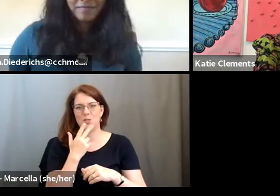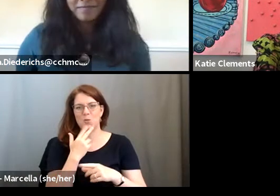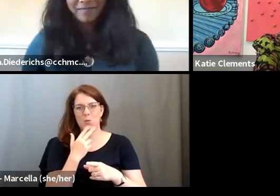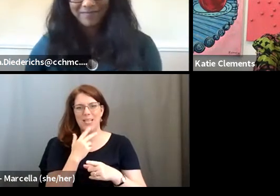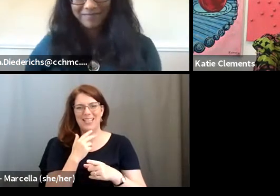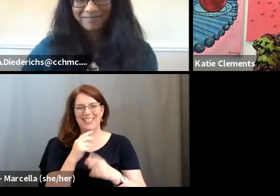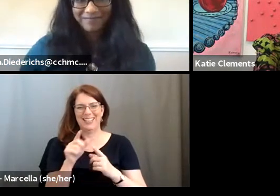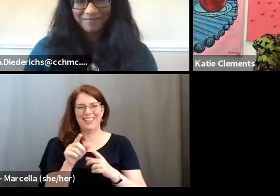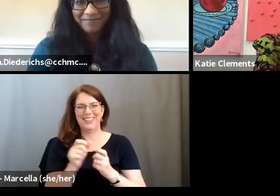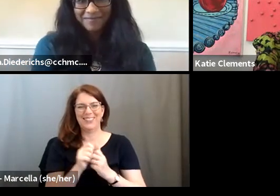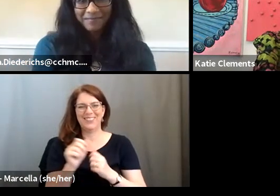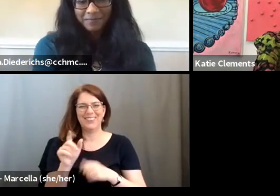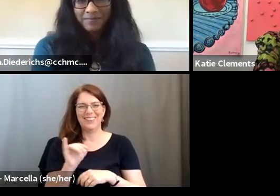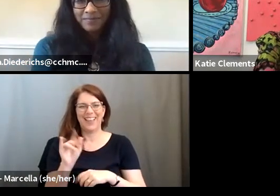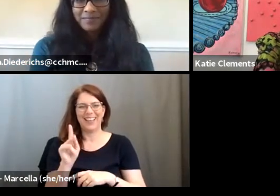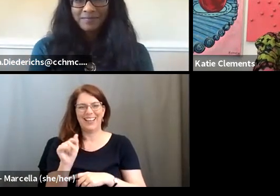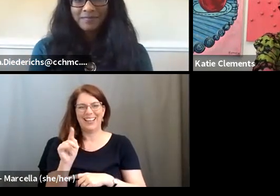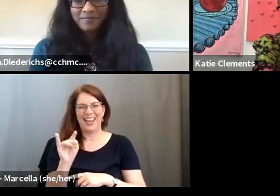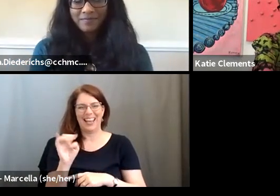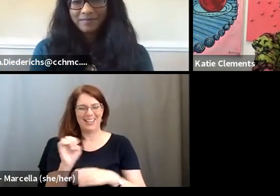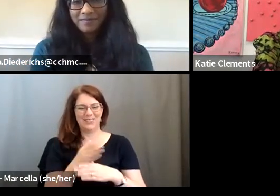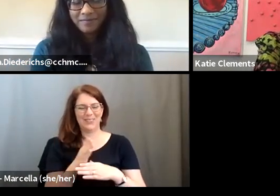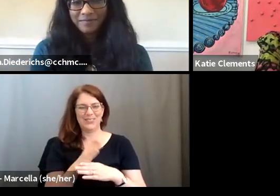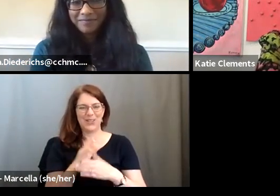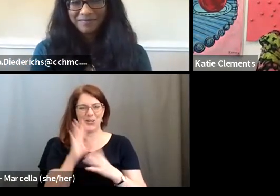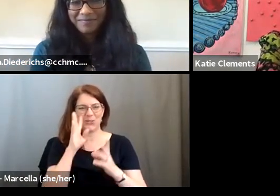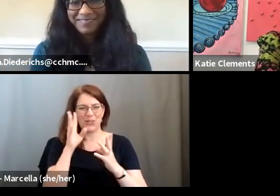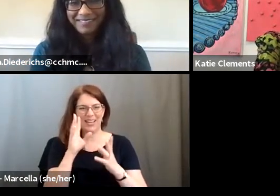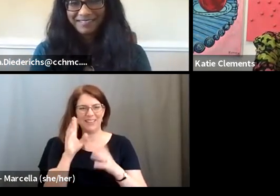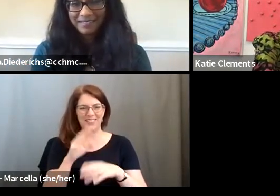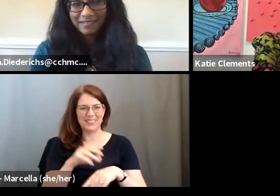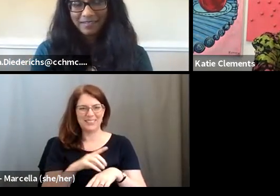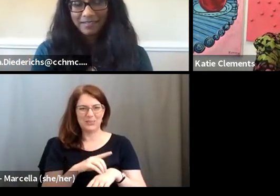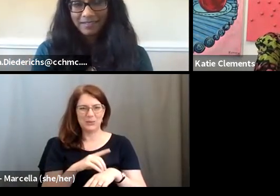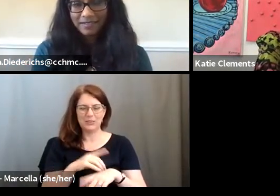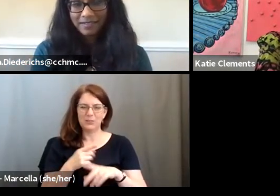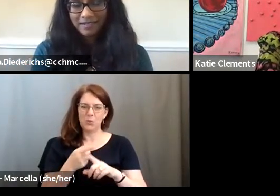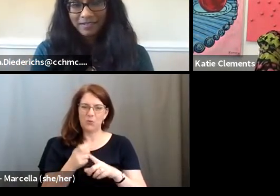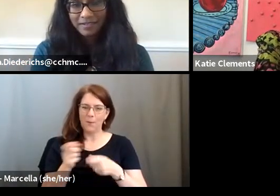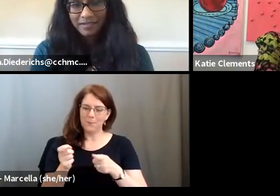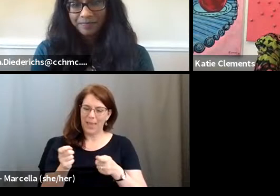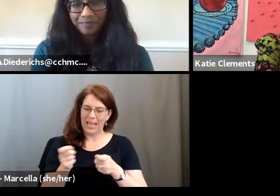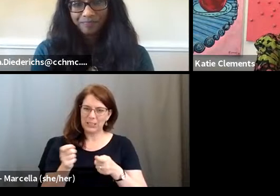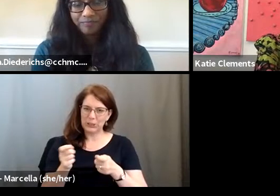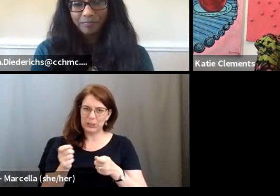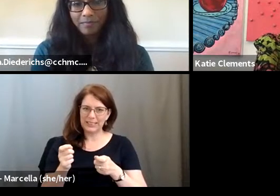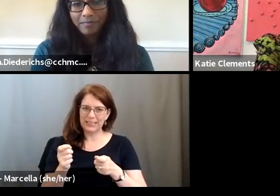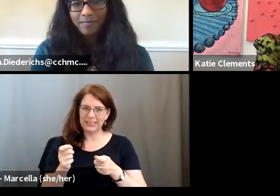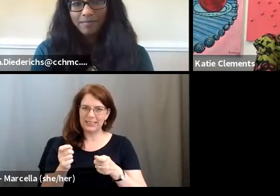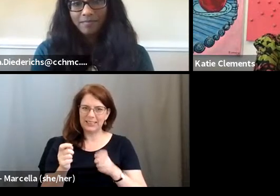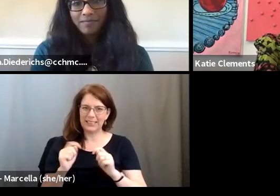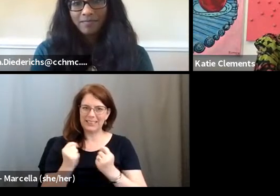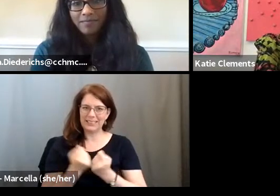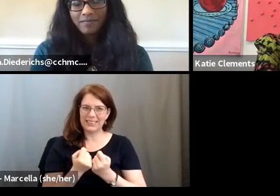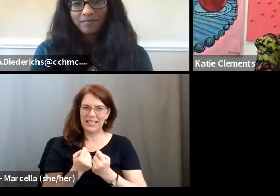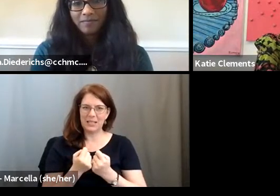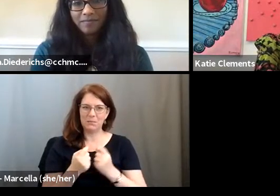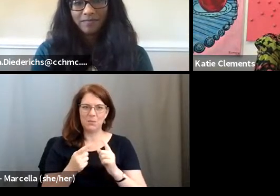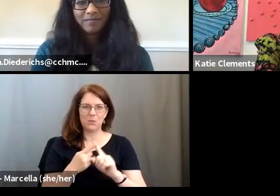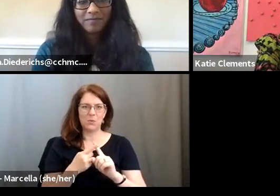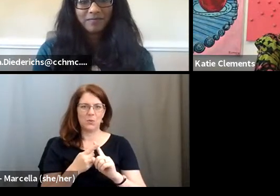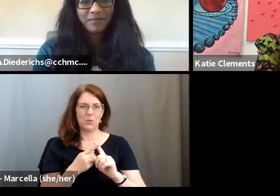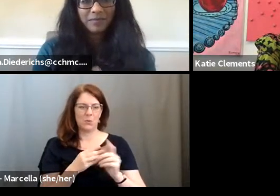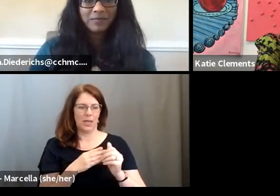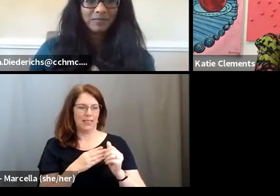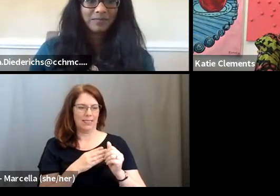creative duties. Right. Um, so from, I'm curious from managing, you know, maybe managing a team to being